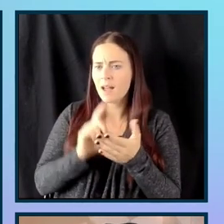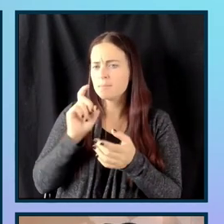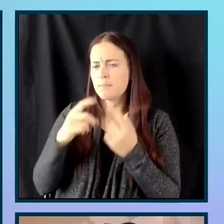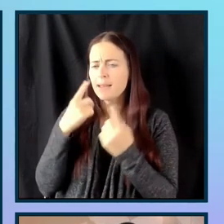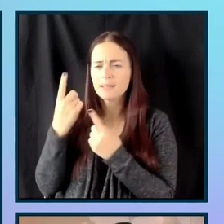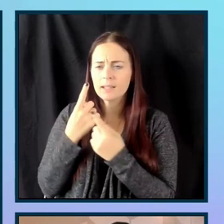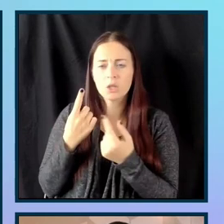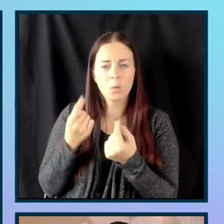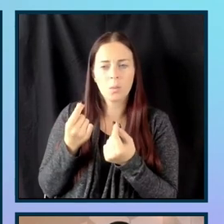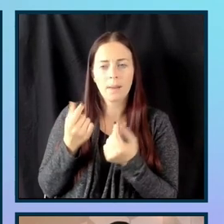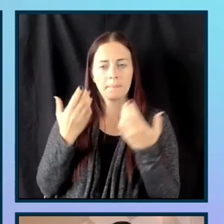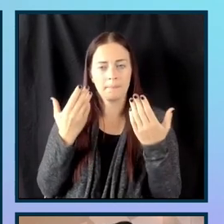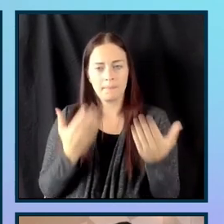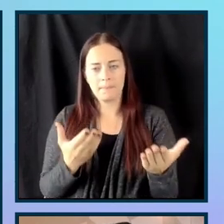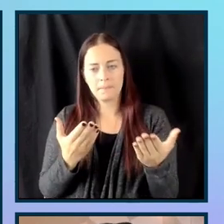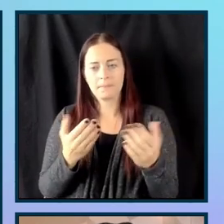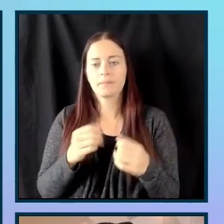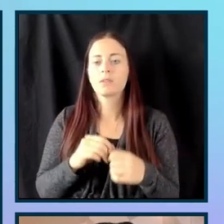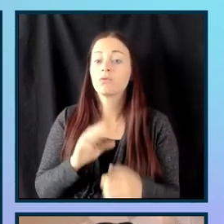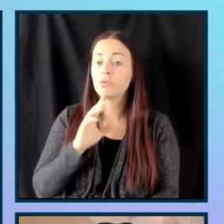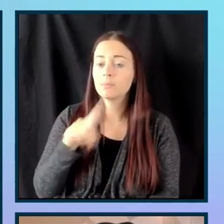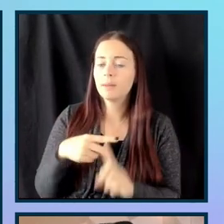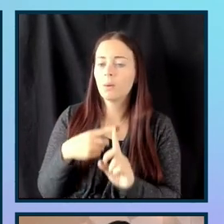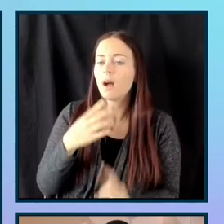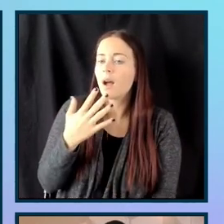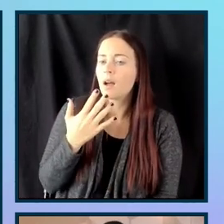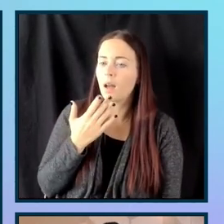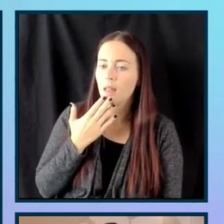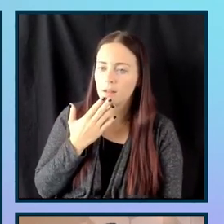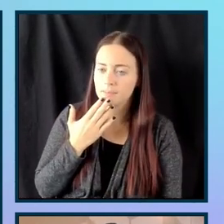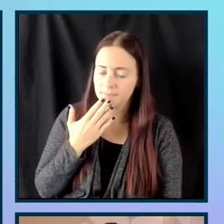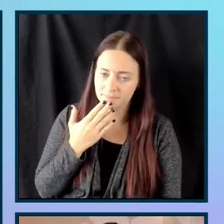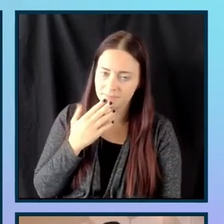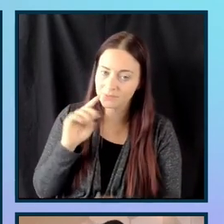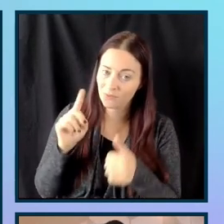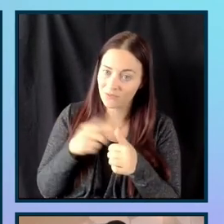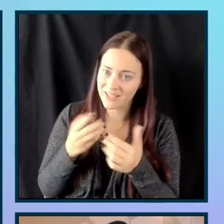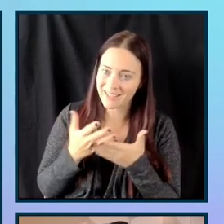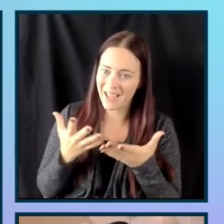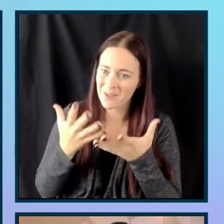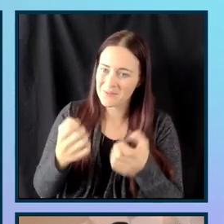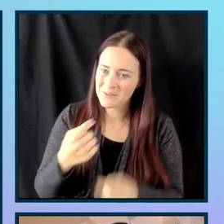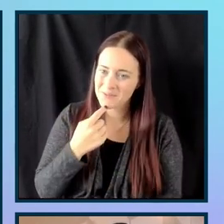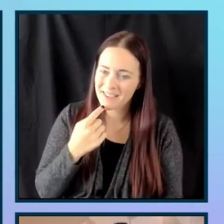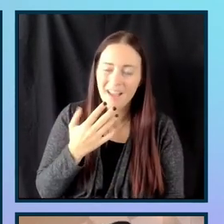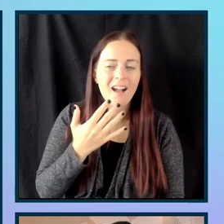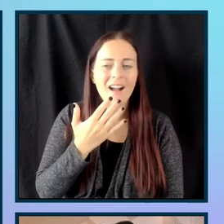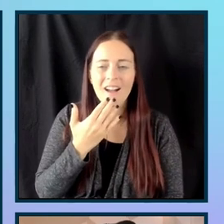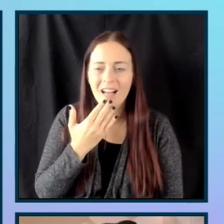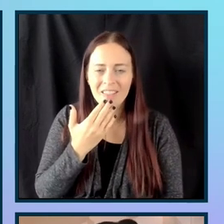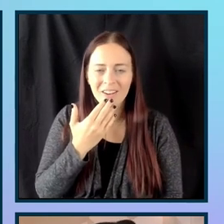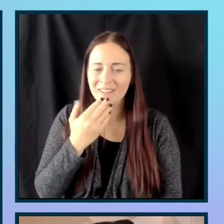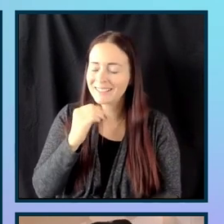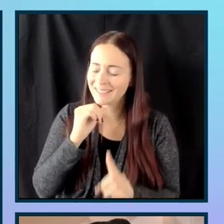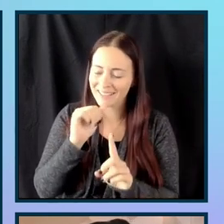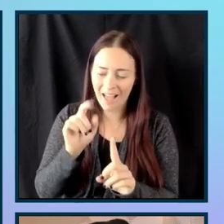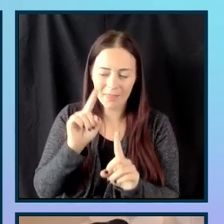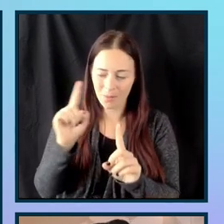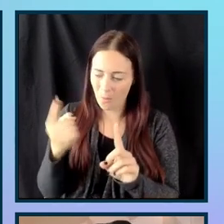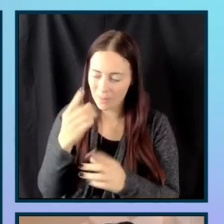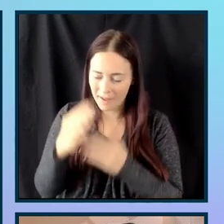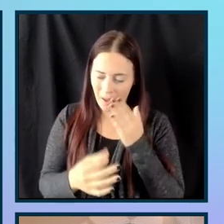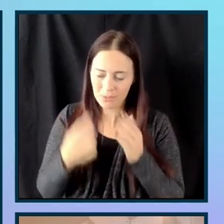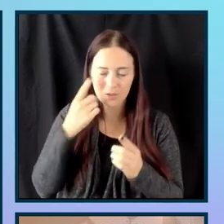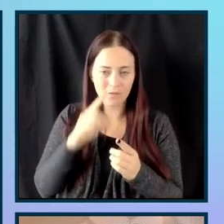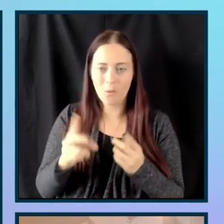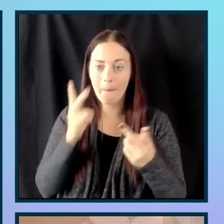So first we're going to be talking about the use of color. So one of the first things I want to say is that color should not be used as the only visual means of conveying